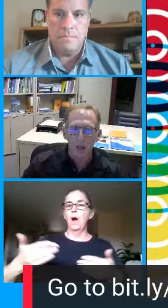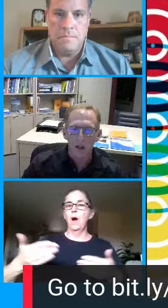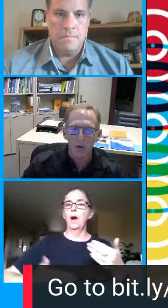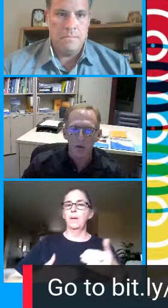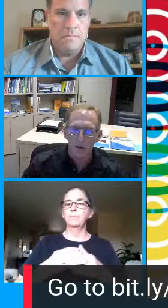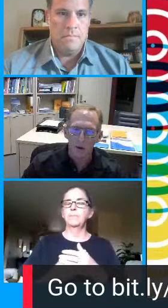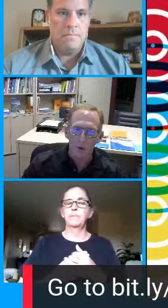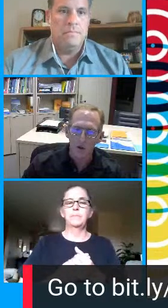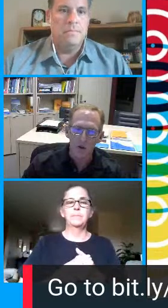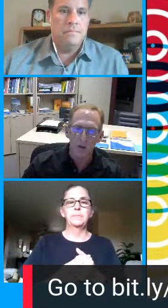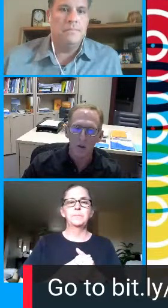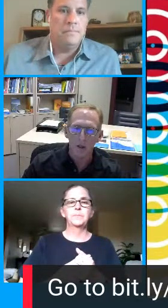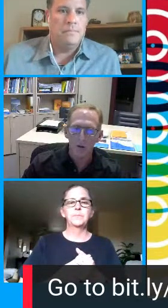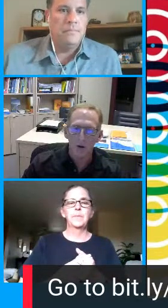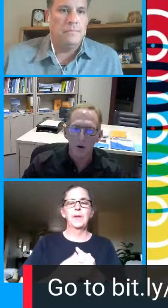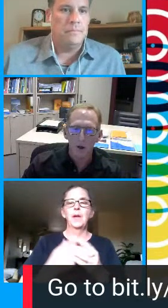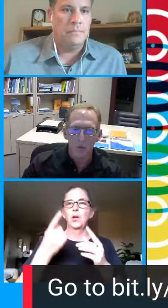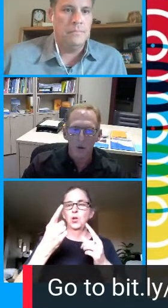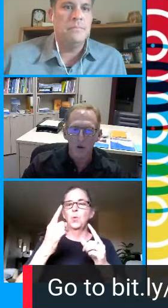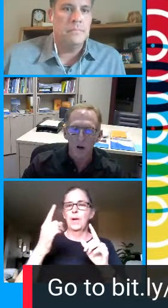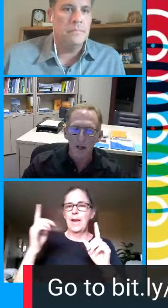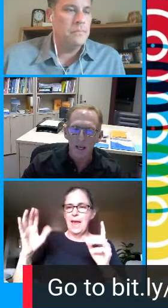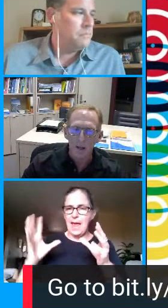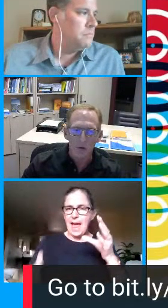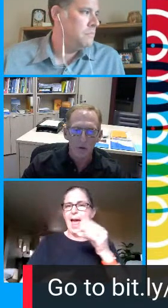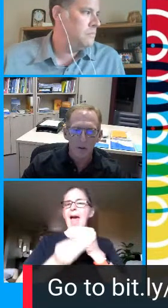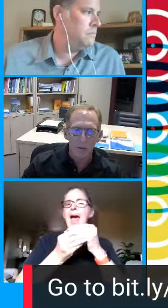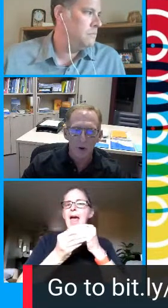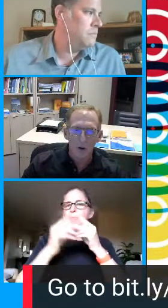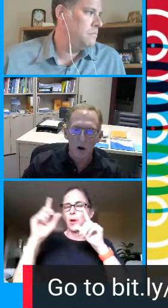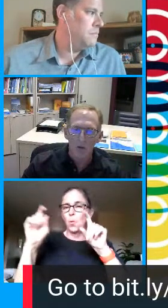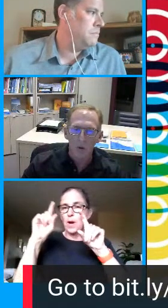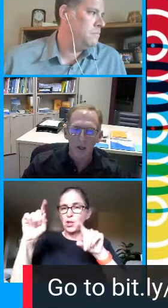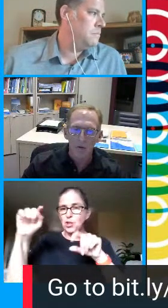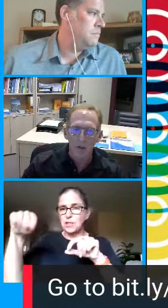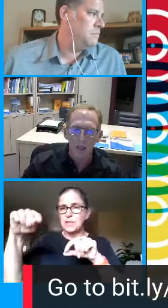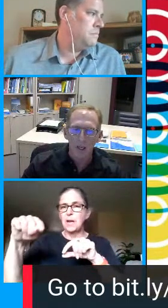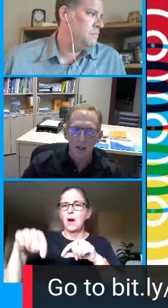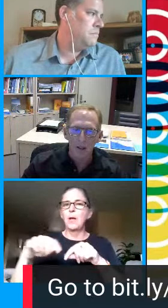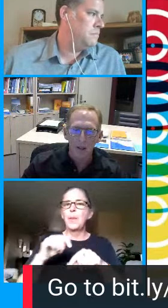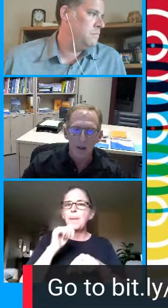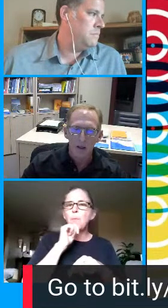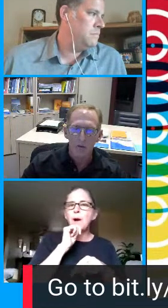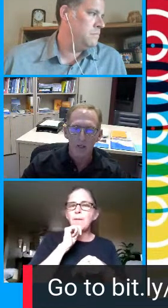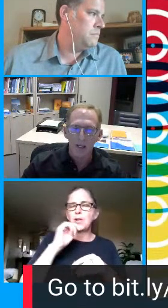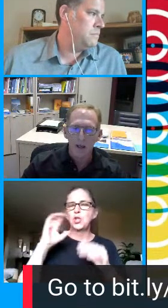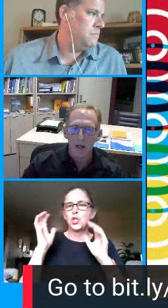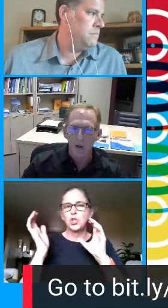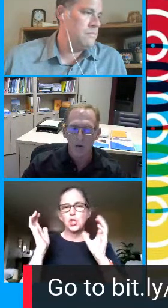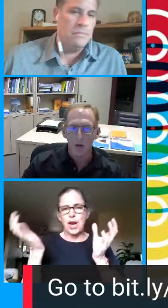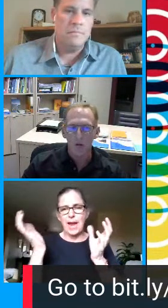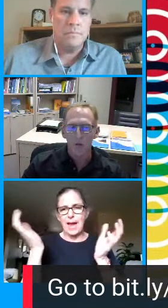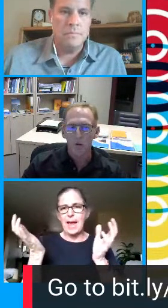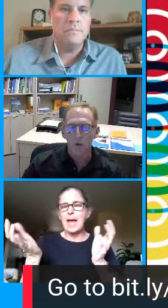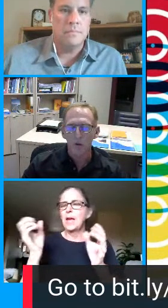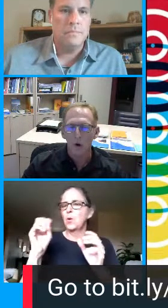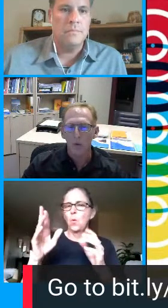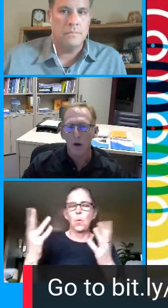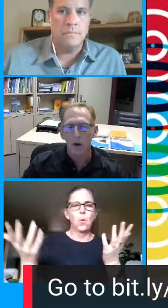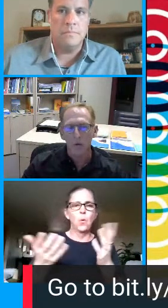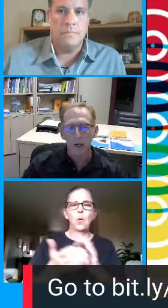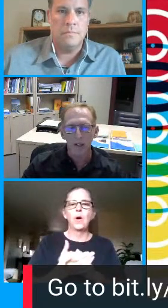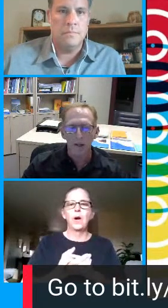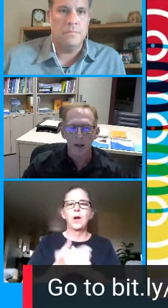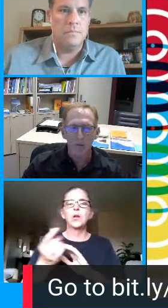where you can add your question and we'll try to answer them along the way if we can if we cannot address them just